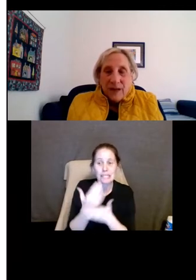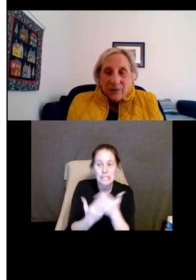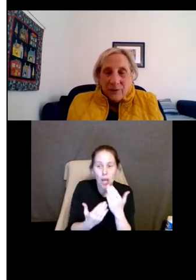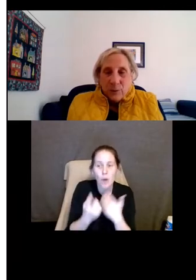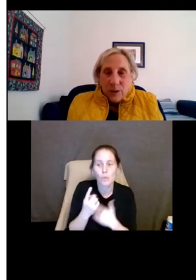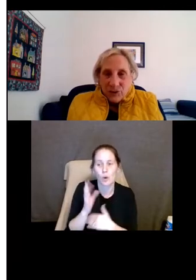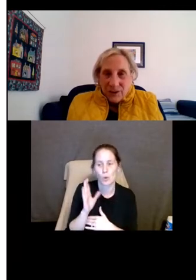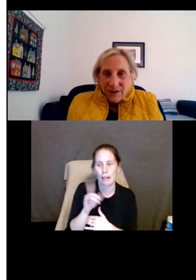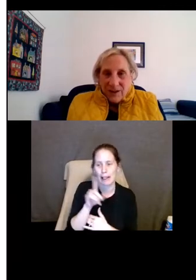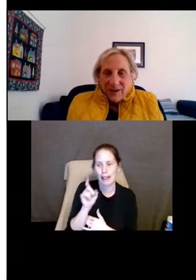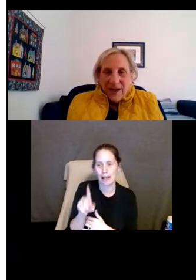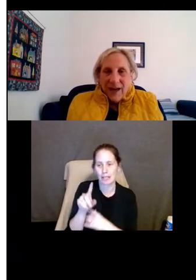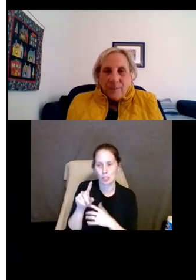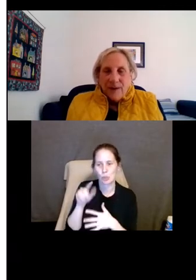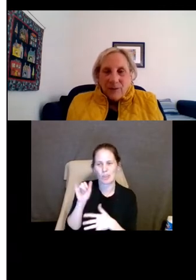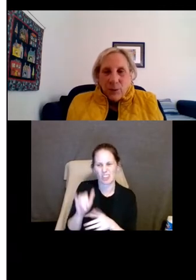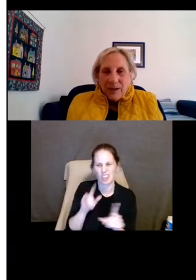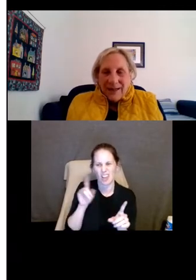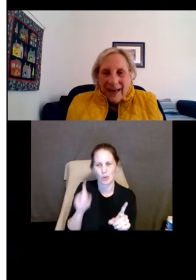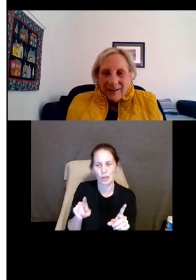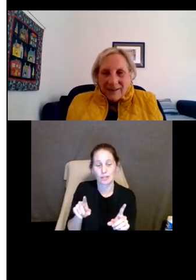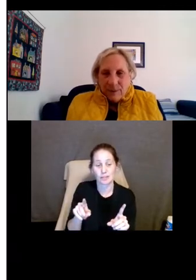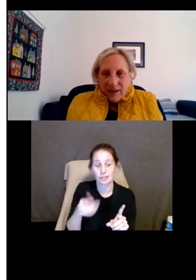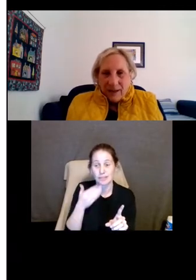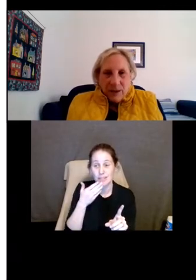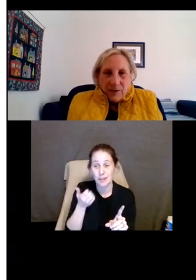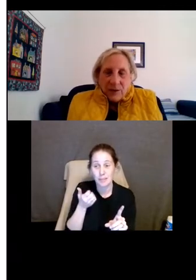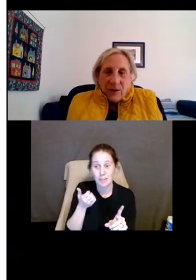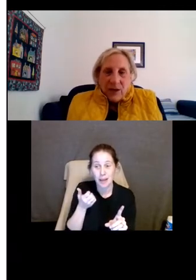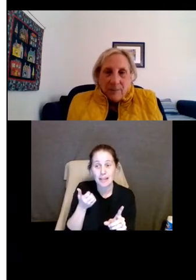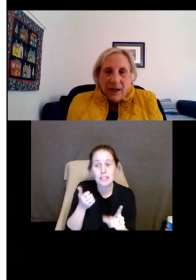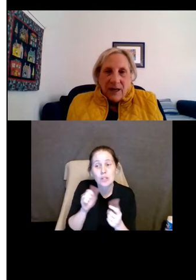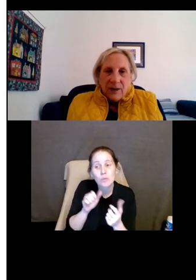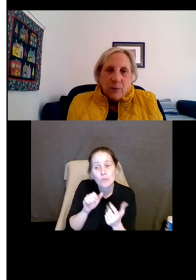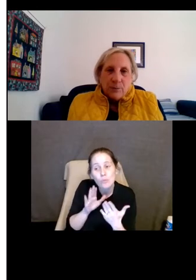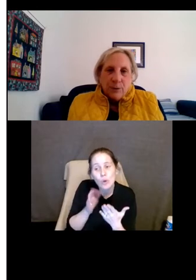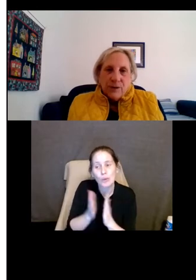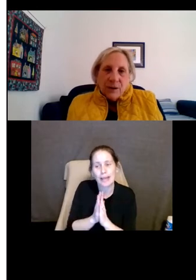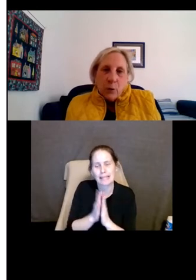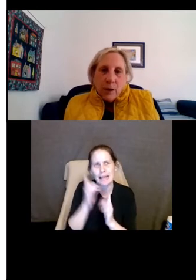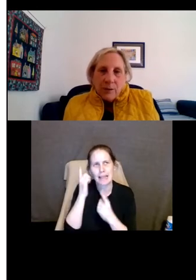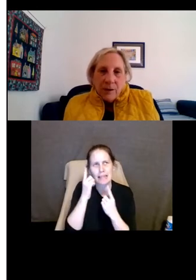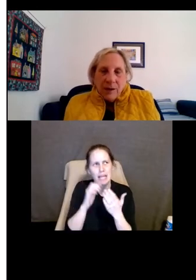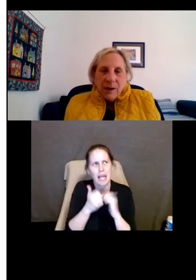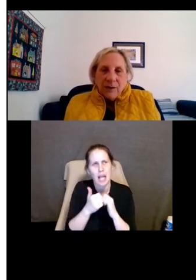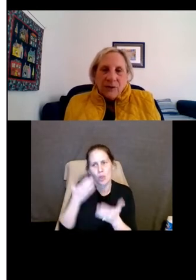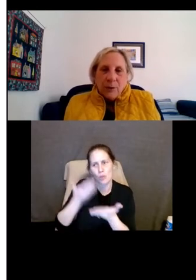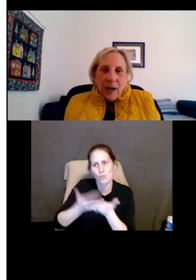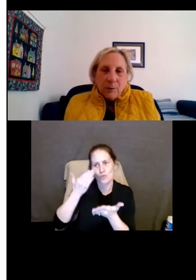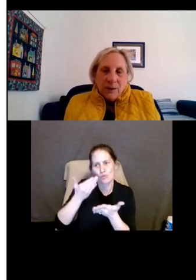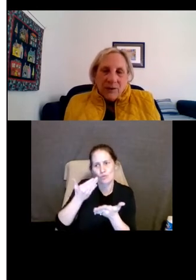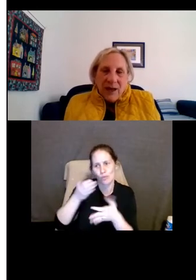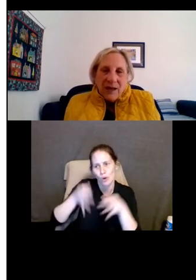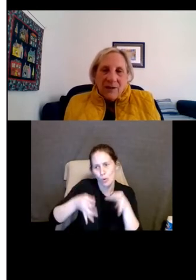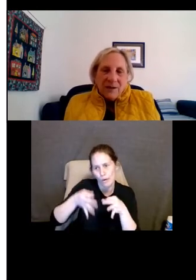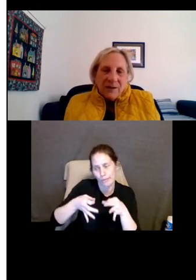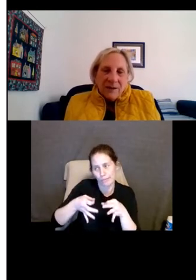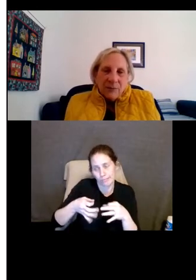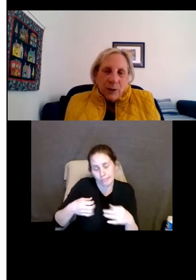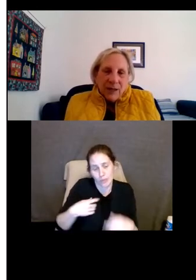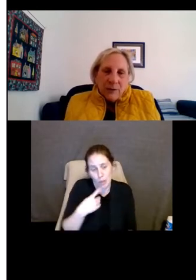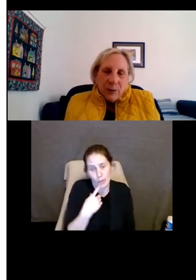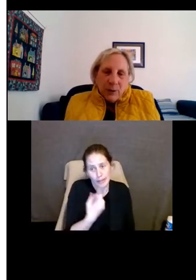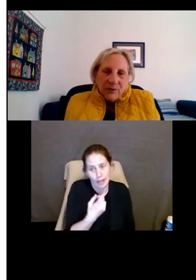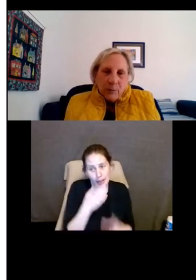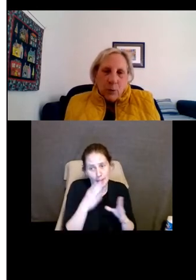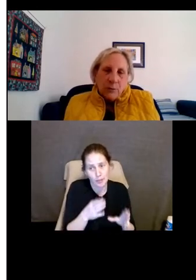ask you about this question. And the best way to ask about it, because they're going to think about how they would prove it in court. And so I would say that